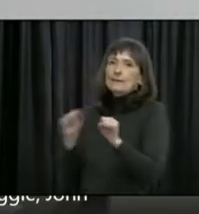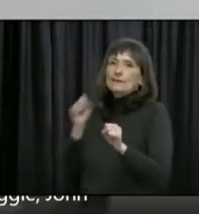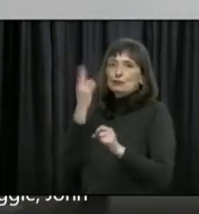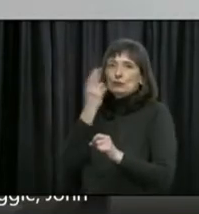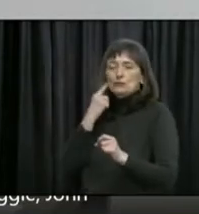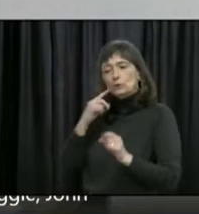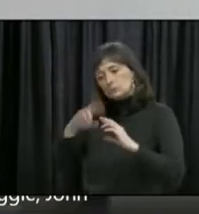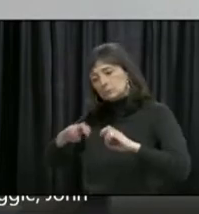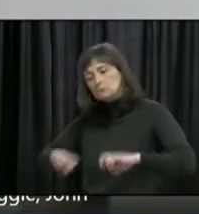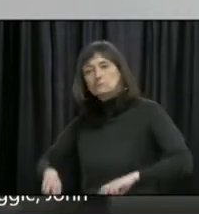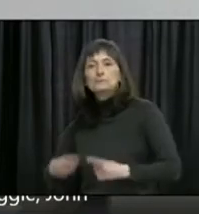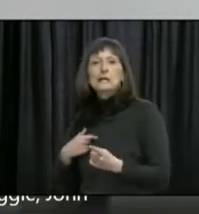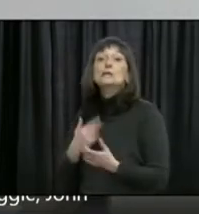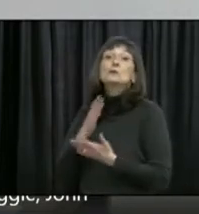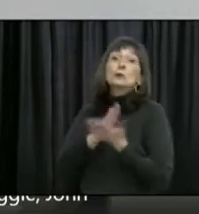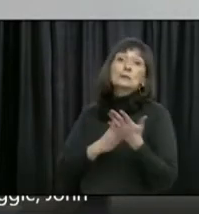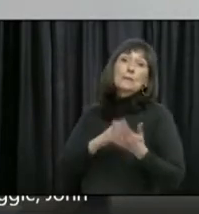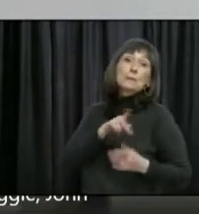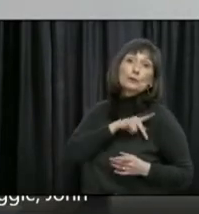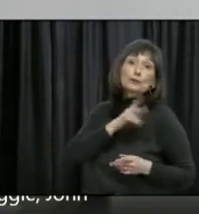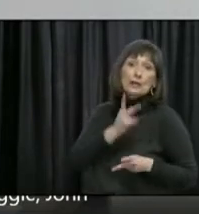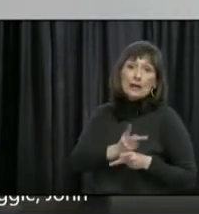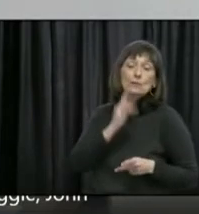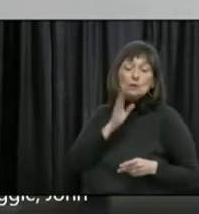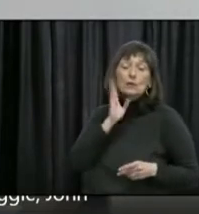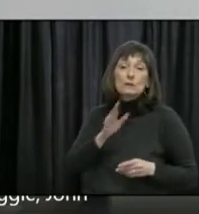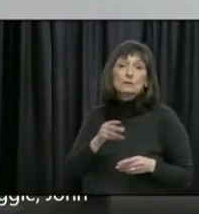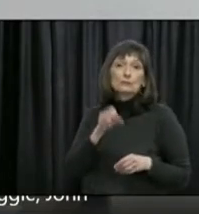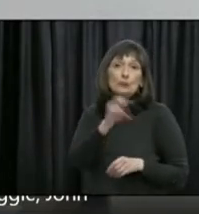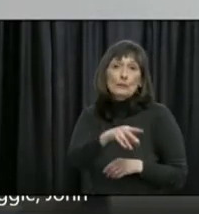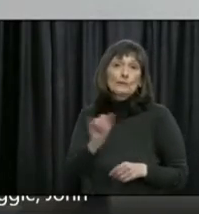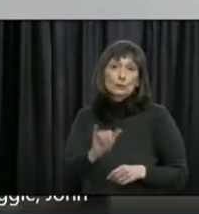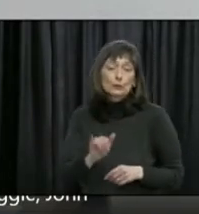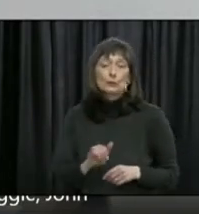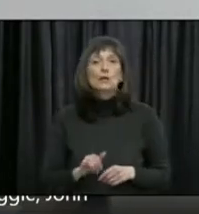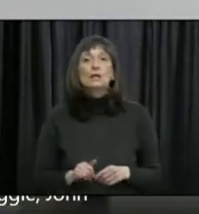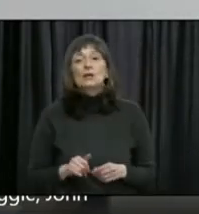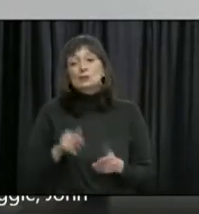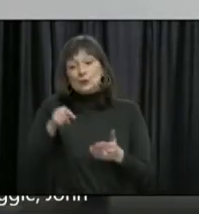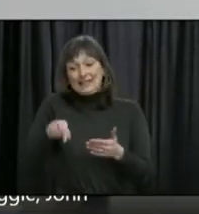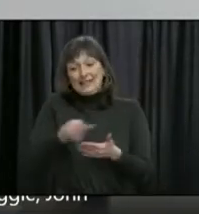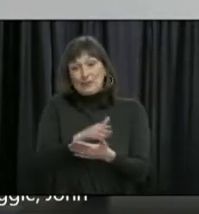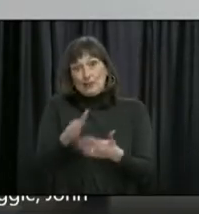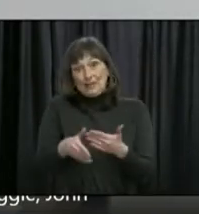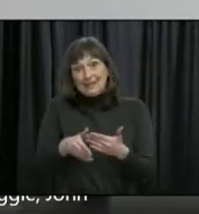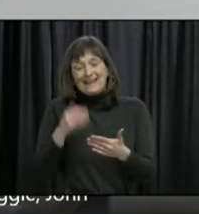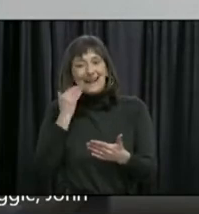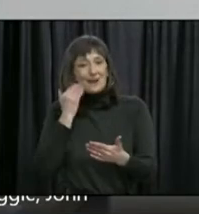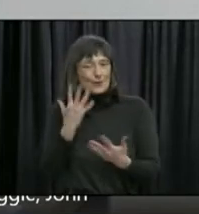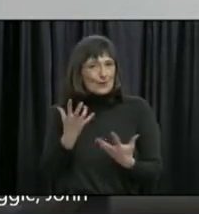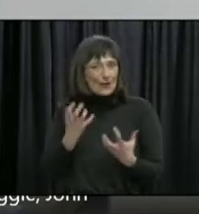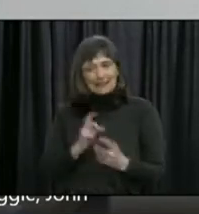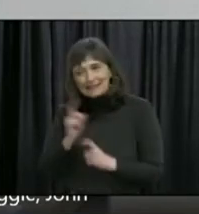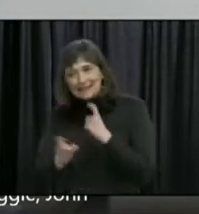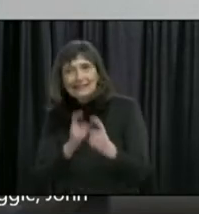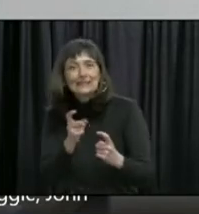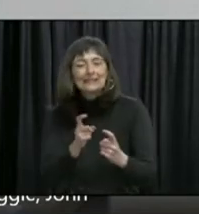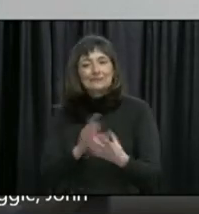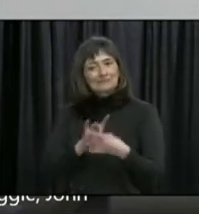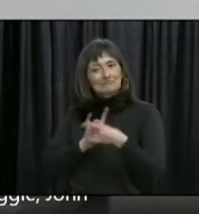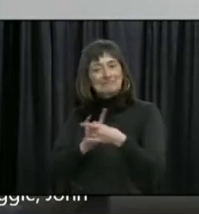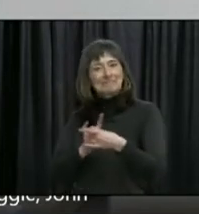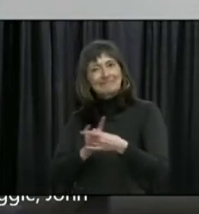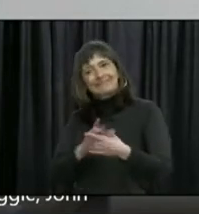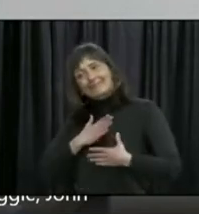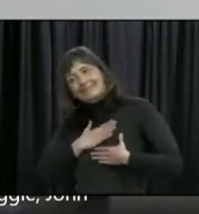to do this. So, again, bearing in mind the nature of the weekend and the urge to give gifts as a way of connectedness,